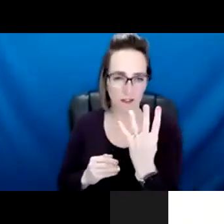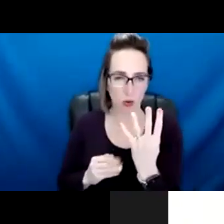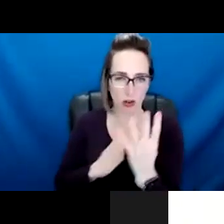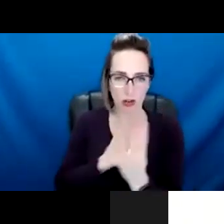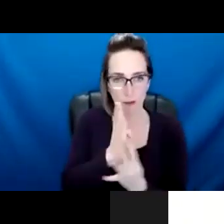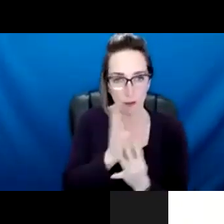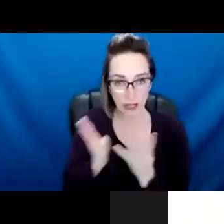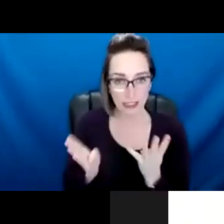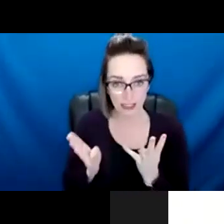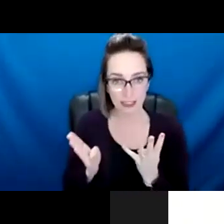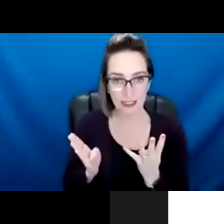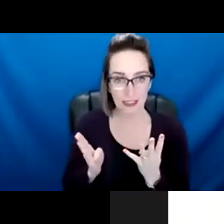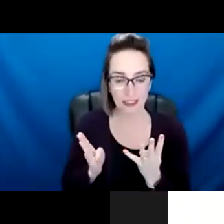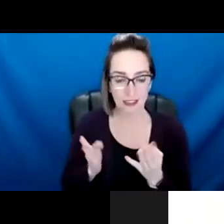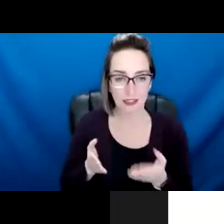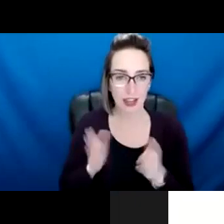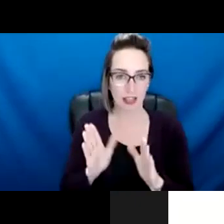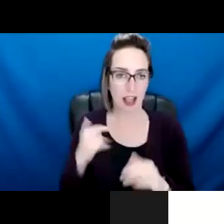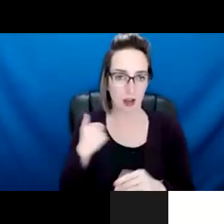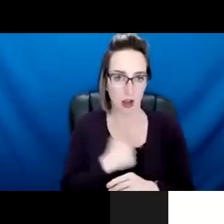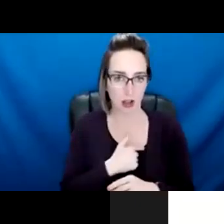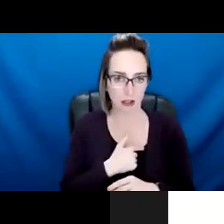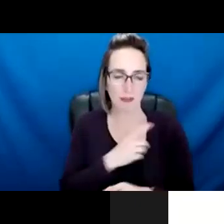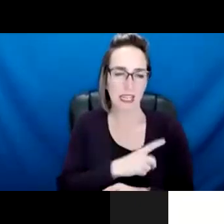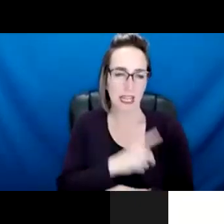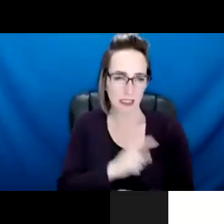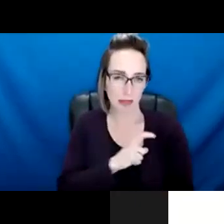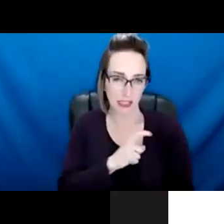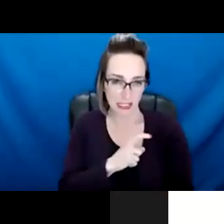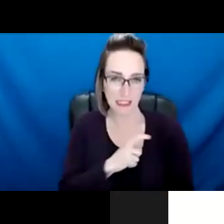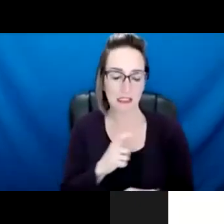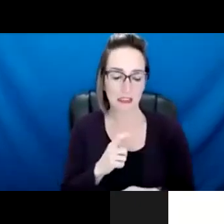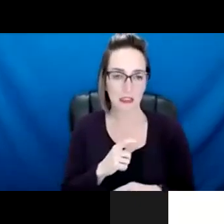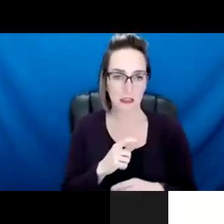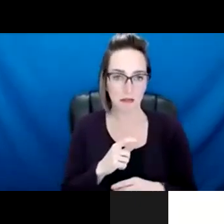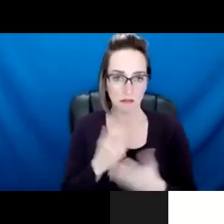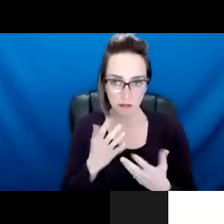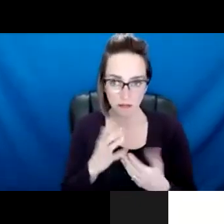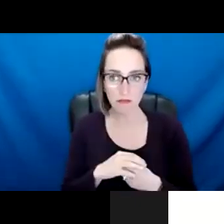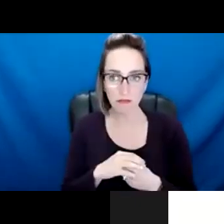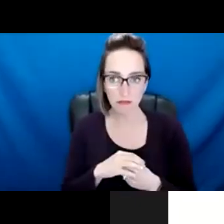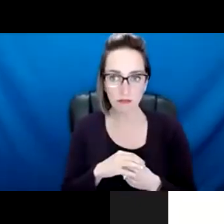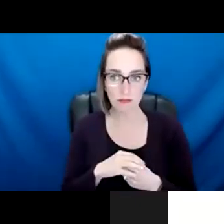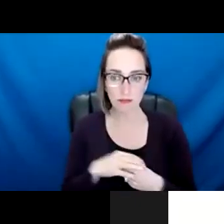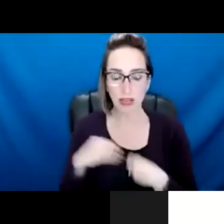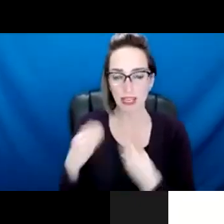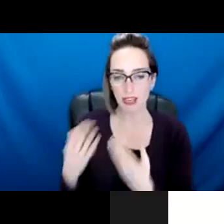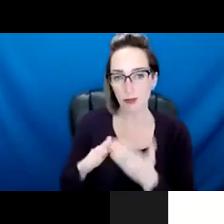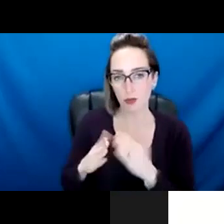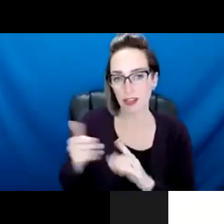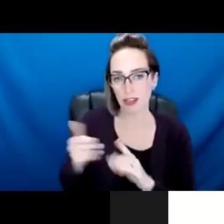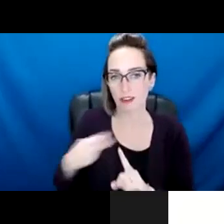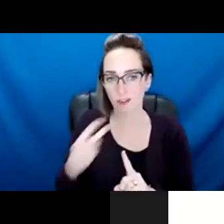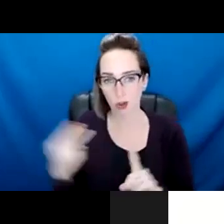that, uh, allow us to get that legitimacy, um, um, um, with the community, um, by giving them a voice, uh, by being